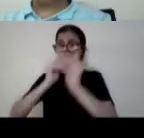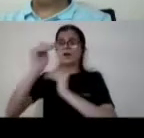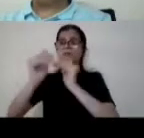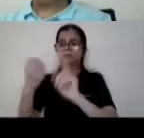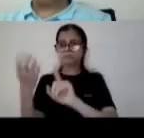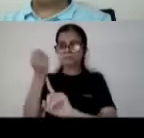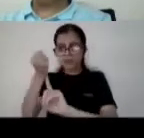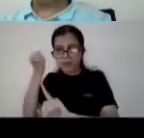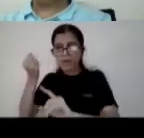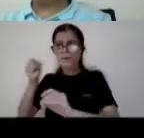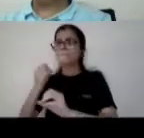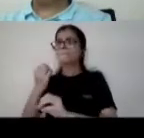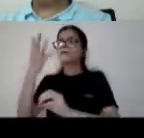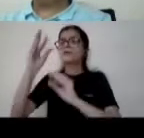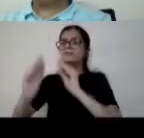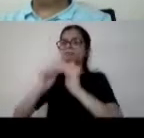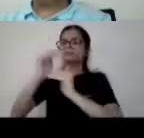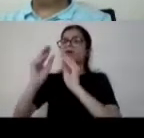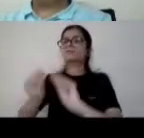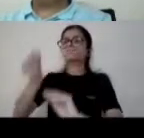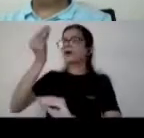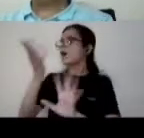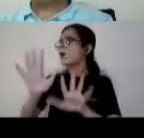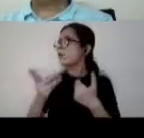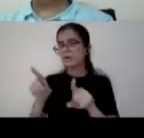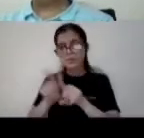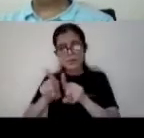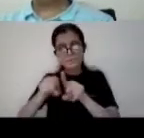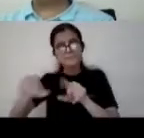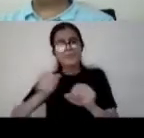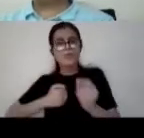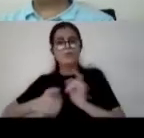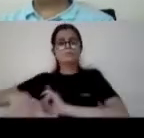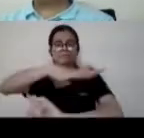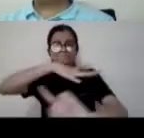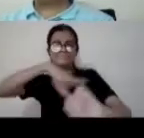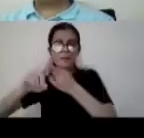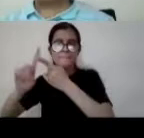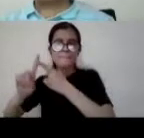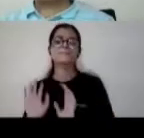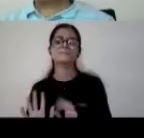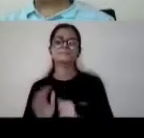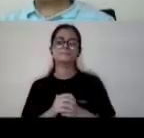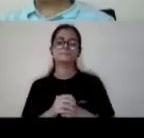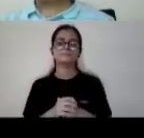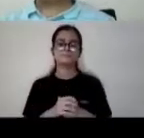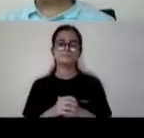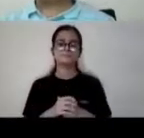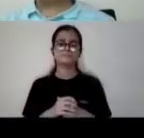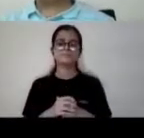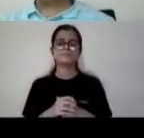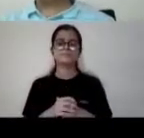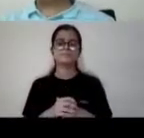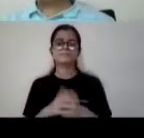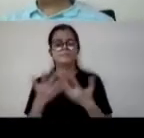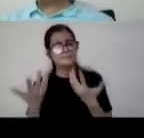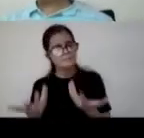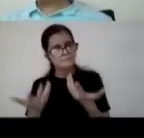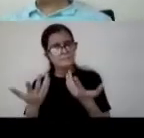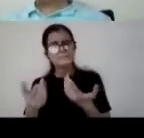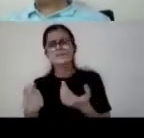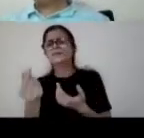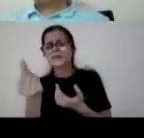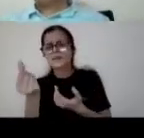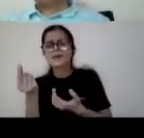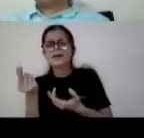with our populations with our circumstances so this is just a glimpse